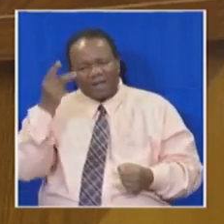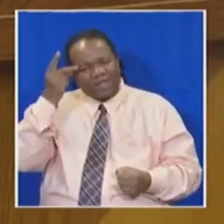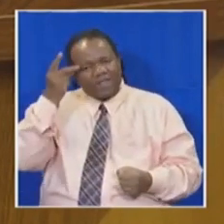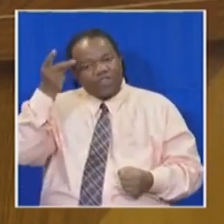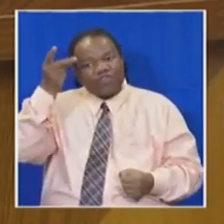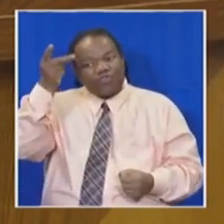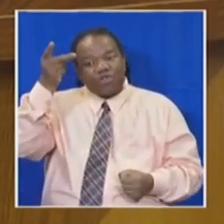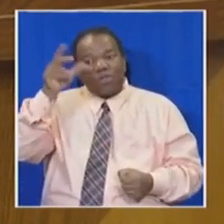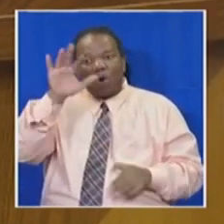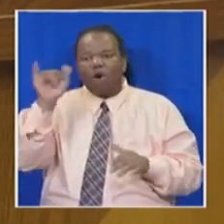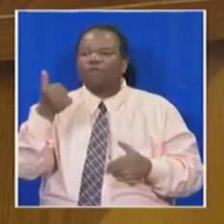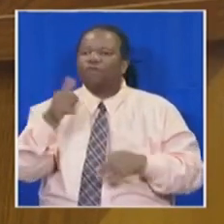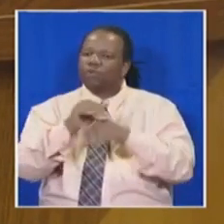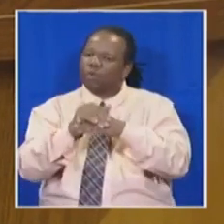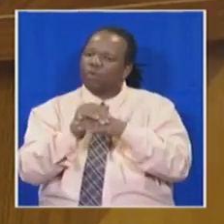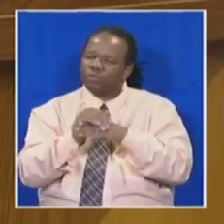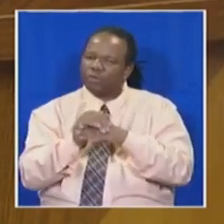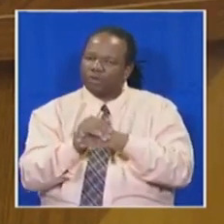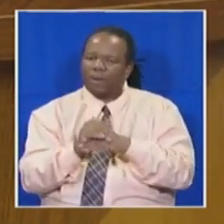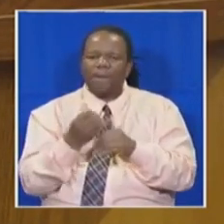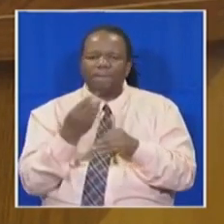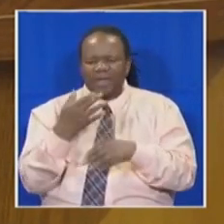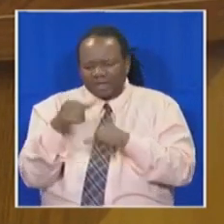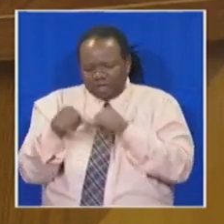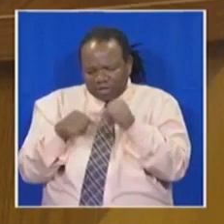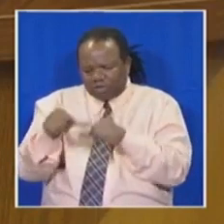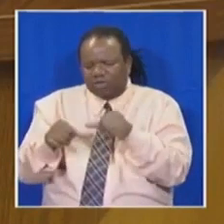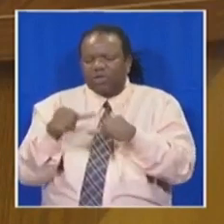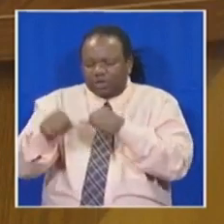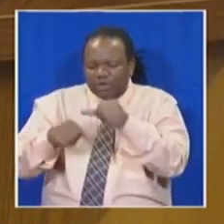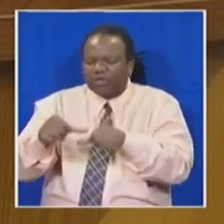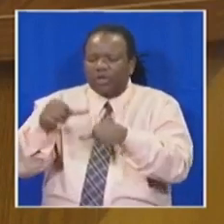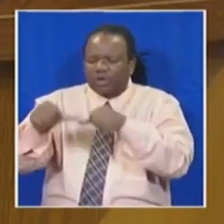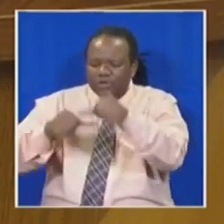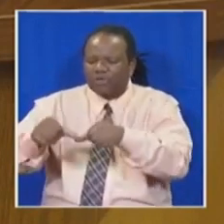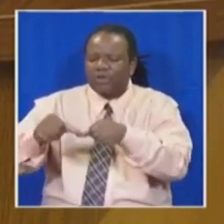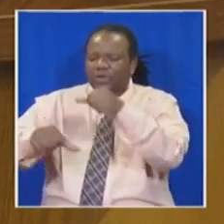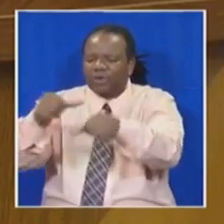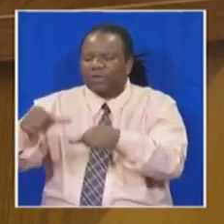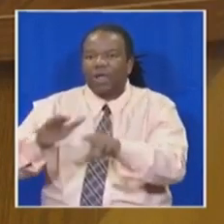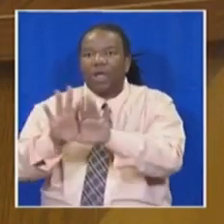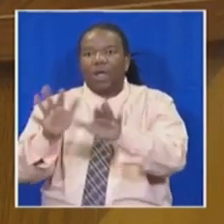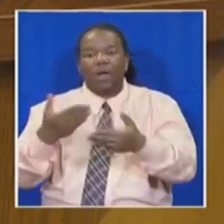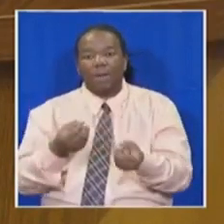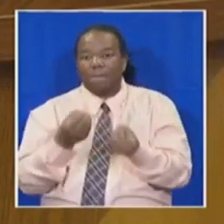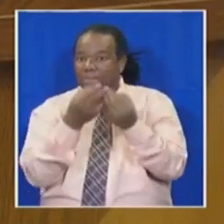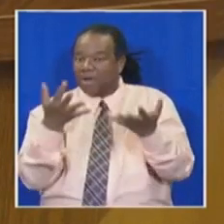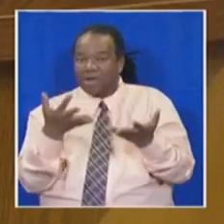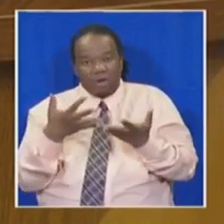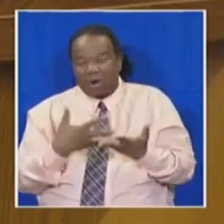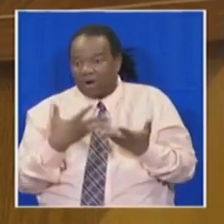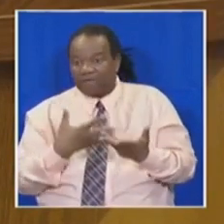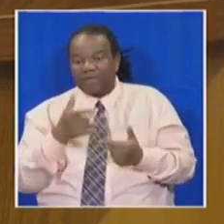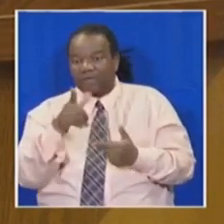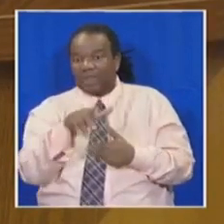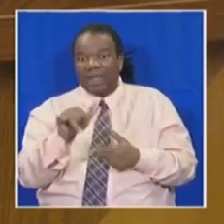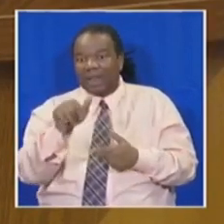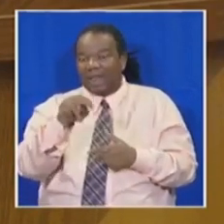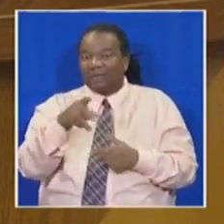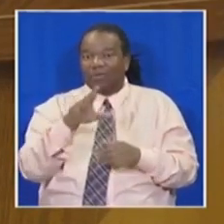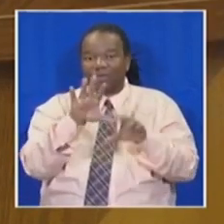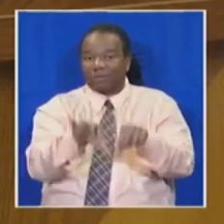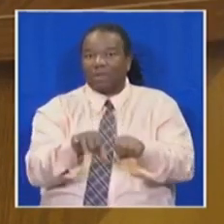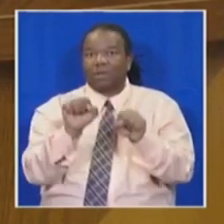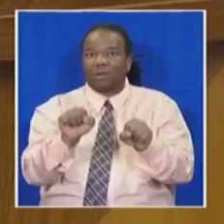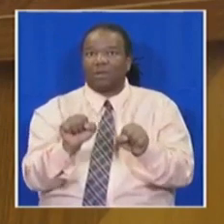to generation, many of us whose ancestors' land was dispossessed are overloaded with the heavy burden of the police dignity of our